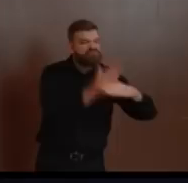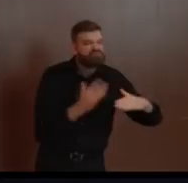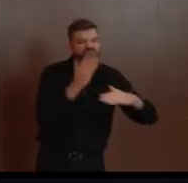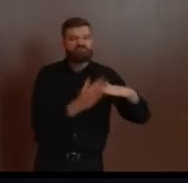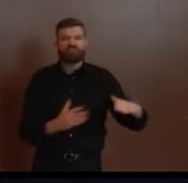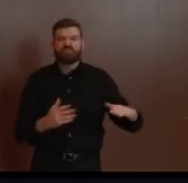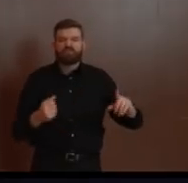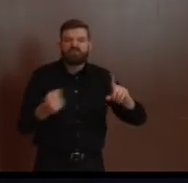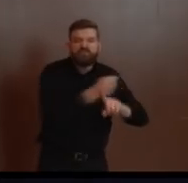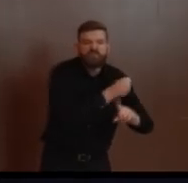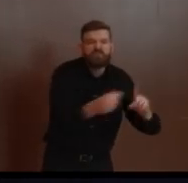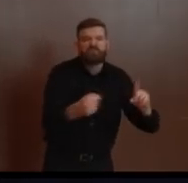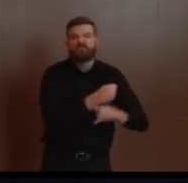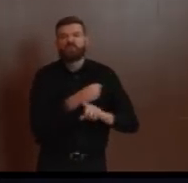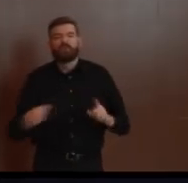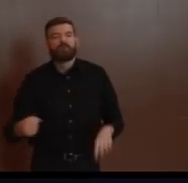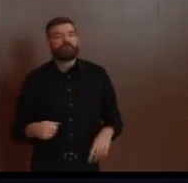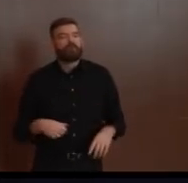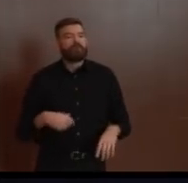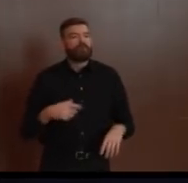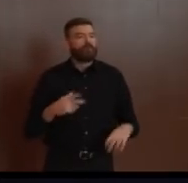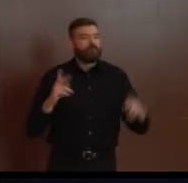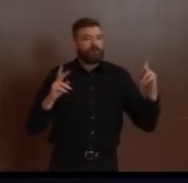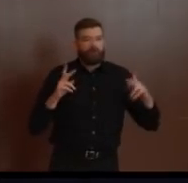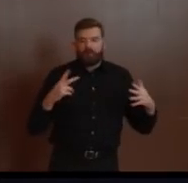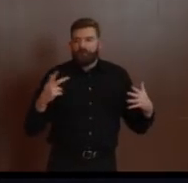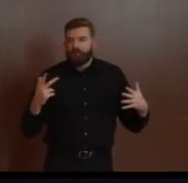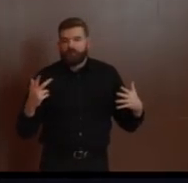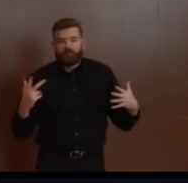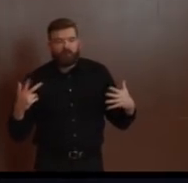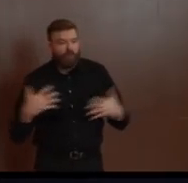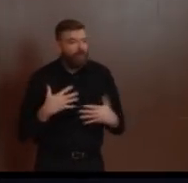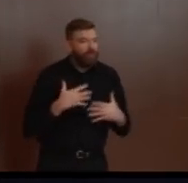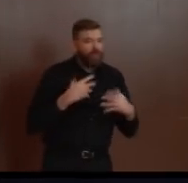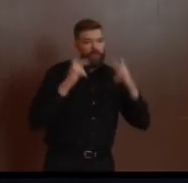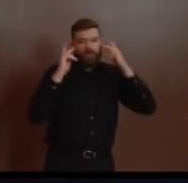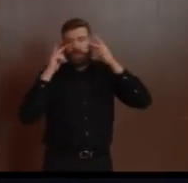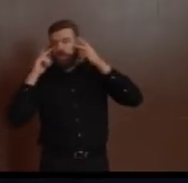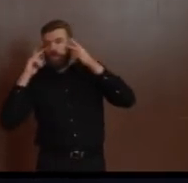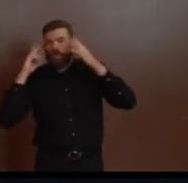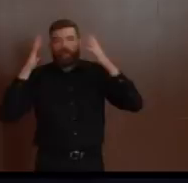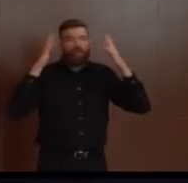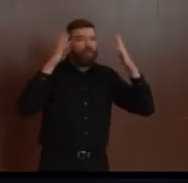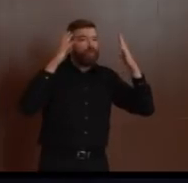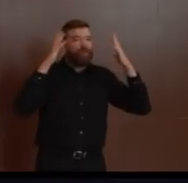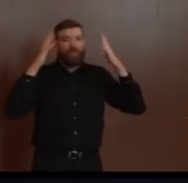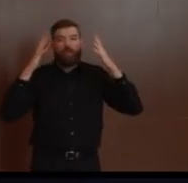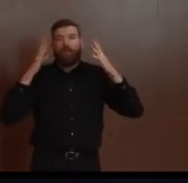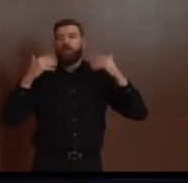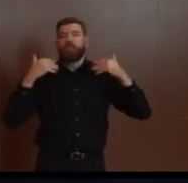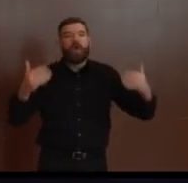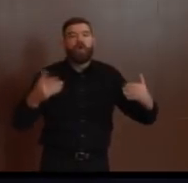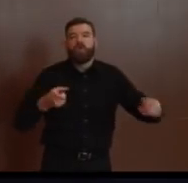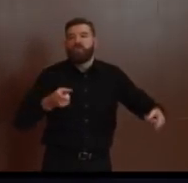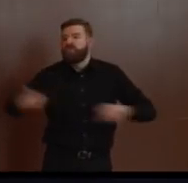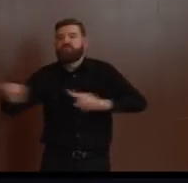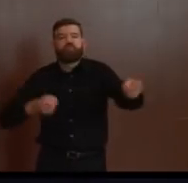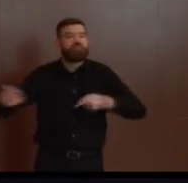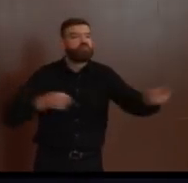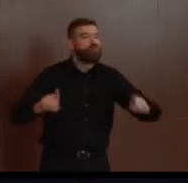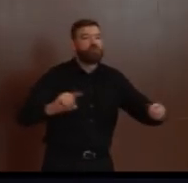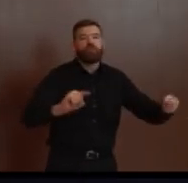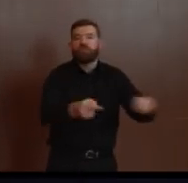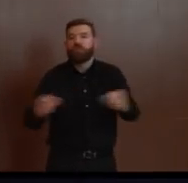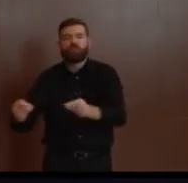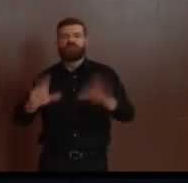-19 lead to stereotyping and prejudice. COVID-19 has been declared a worldwide pandemic. It doesn't discriminate based